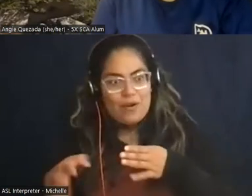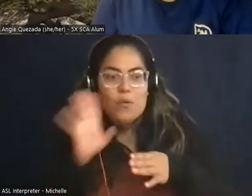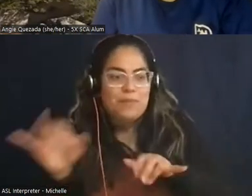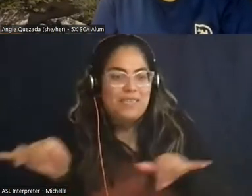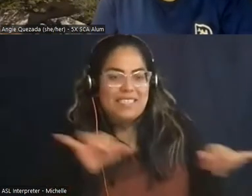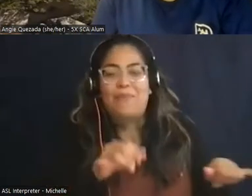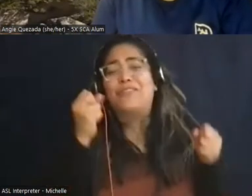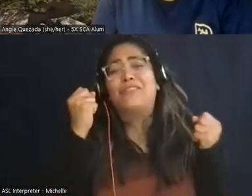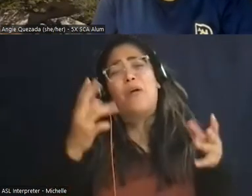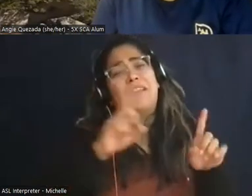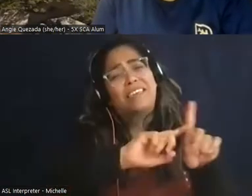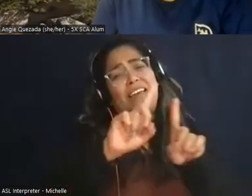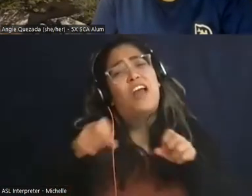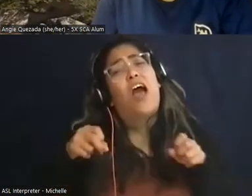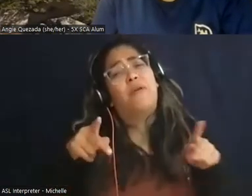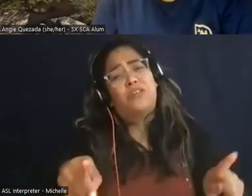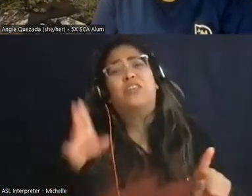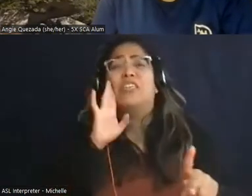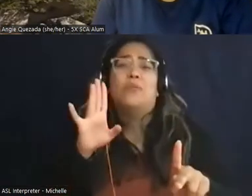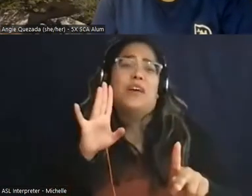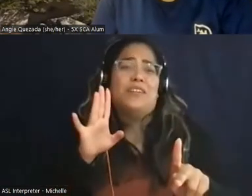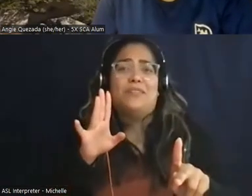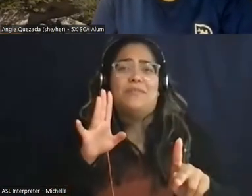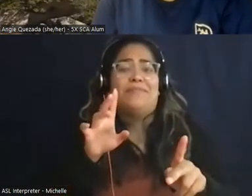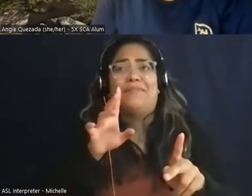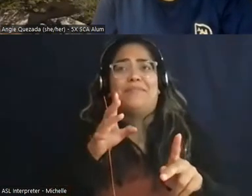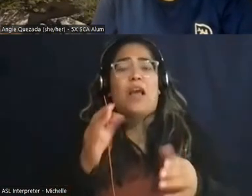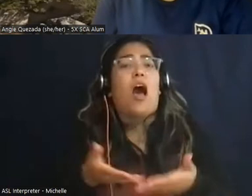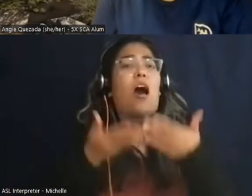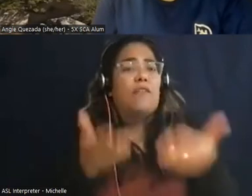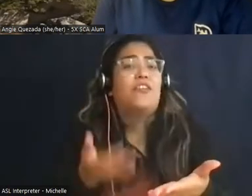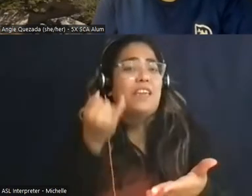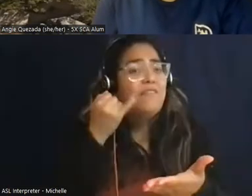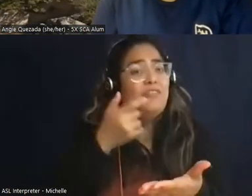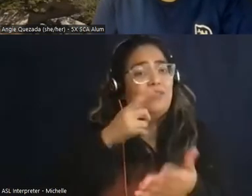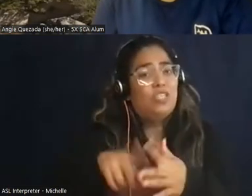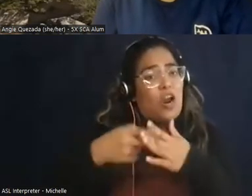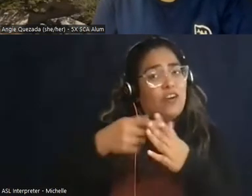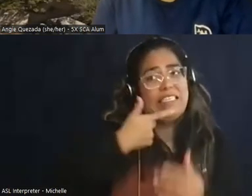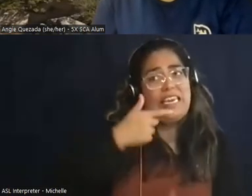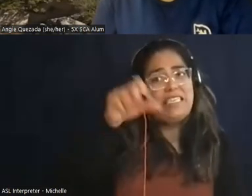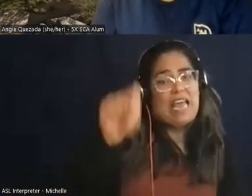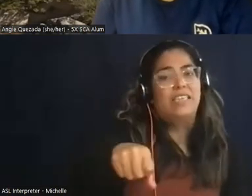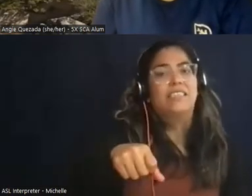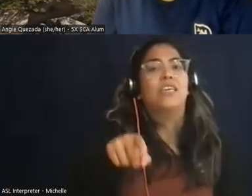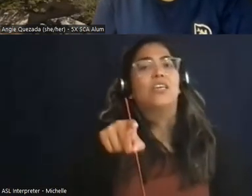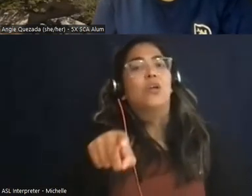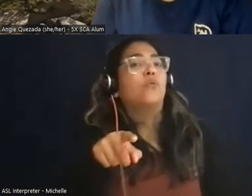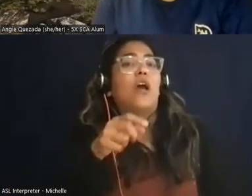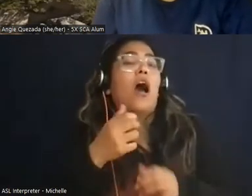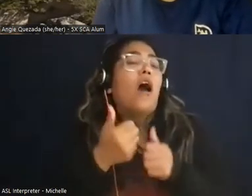other opportunities can branch off from you saying yes to one thing or another so i guess maybe avoiding pigeonholing yourself